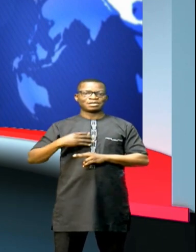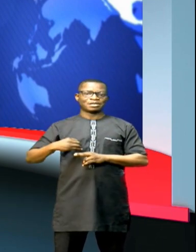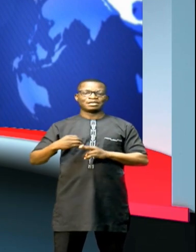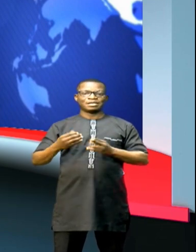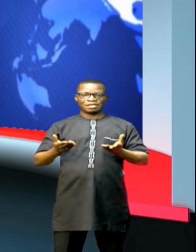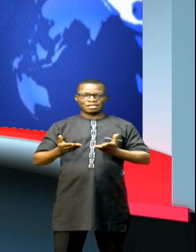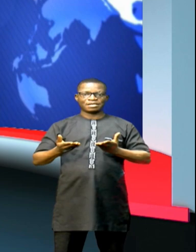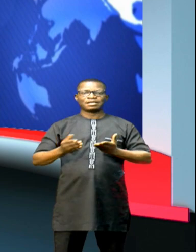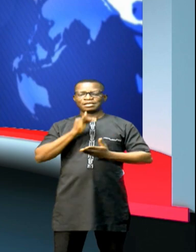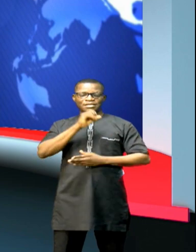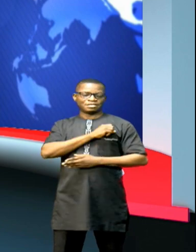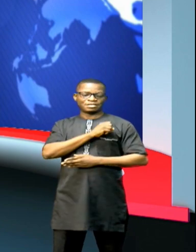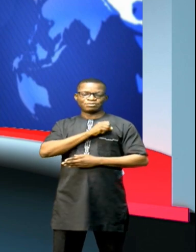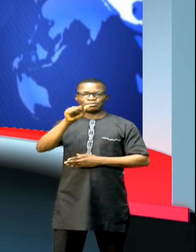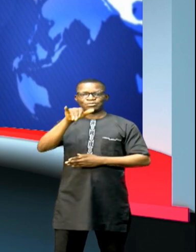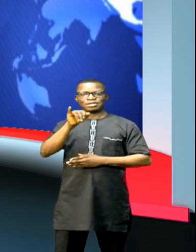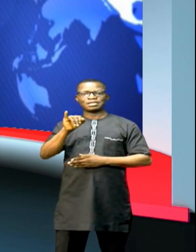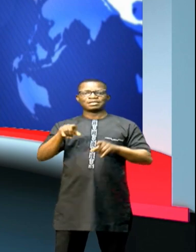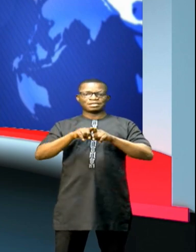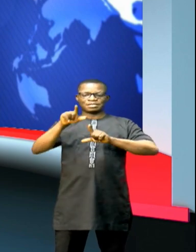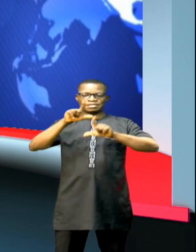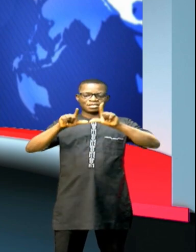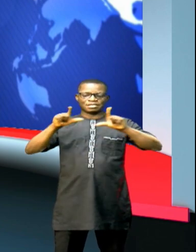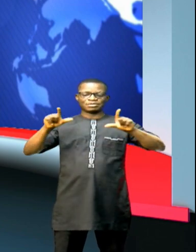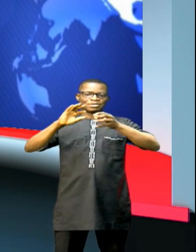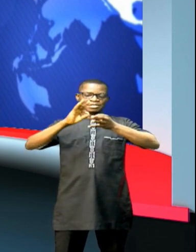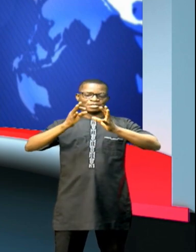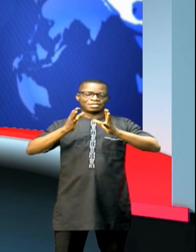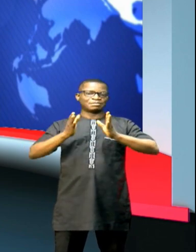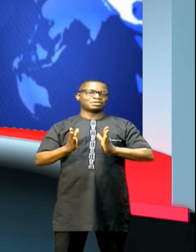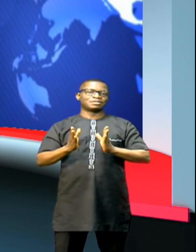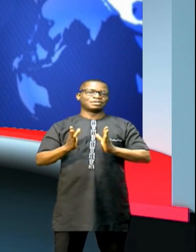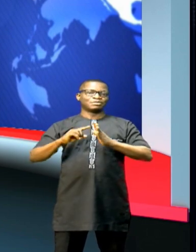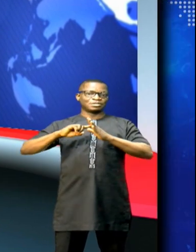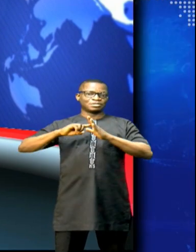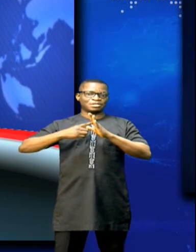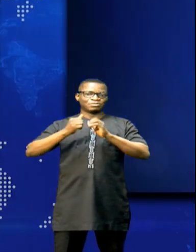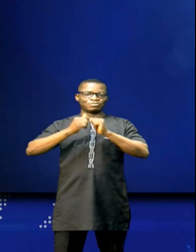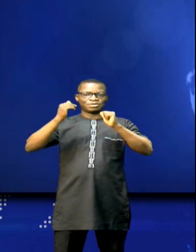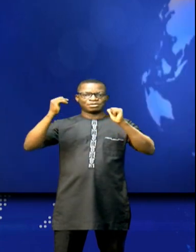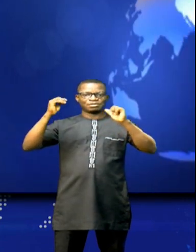with me tonight is Shagun Ajayi as the sign language interpreter. We begin with the headlines.